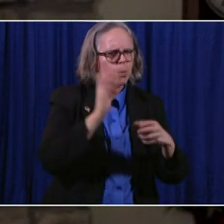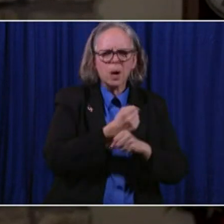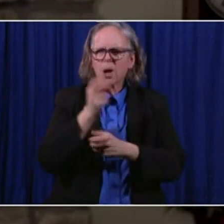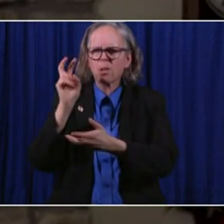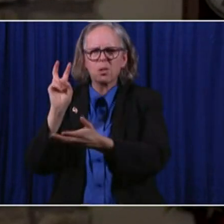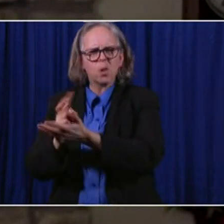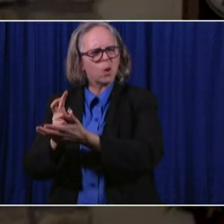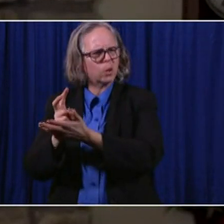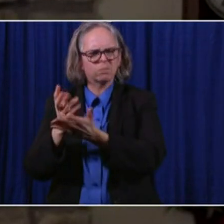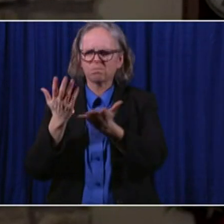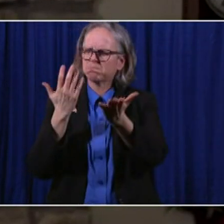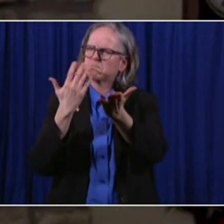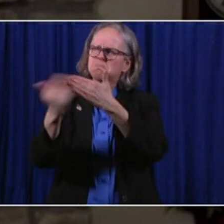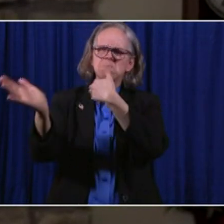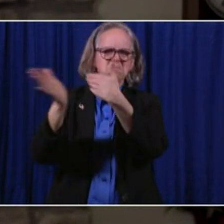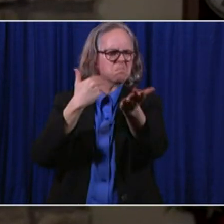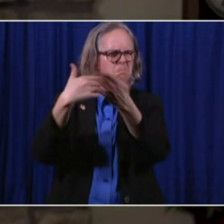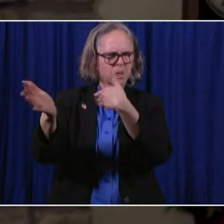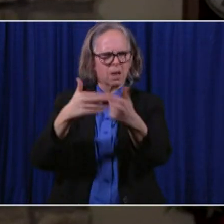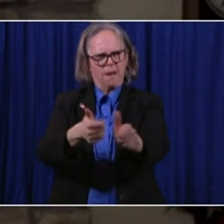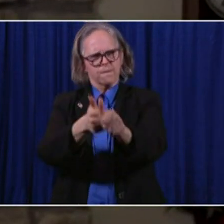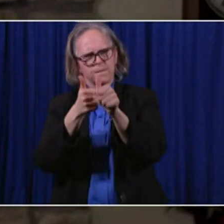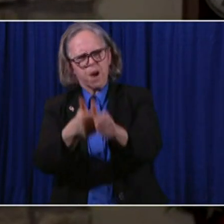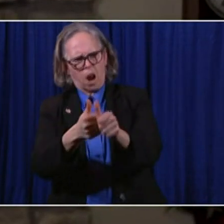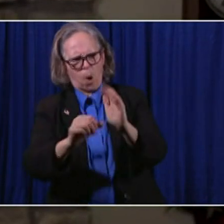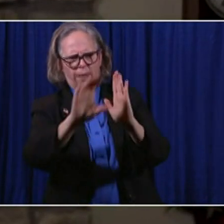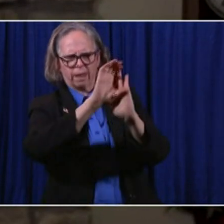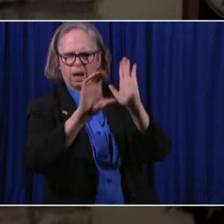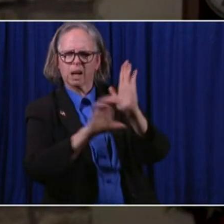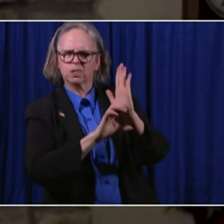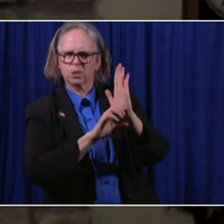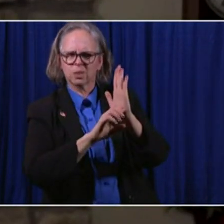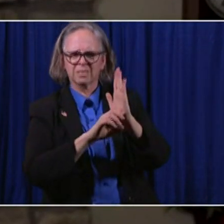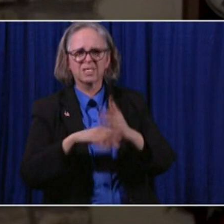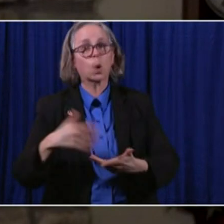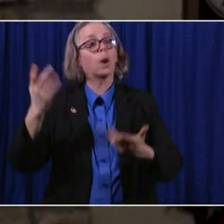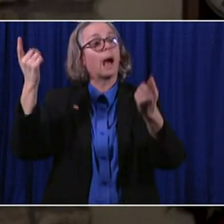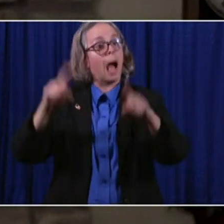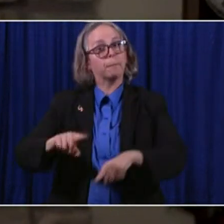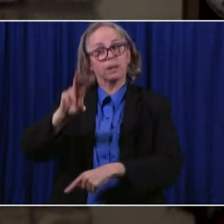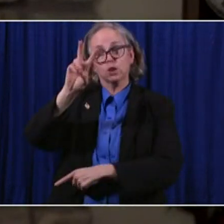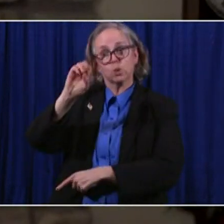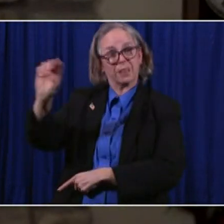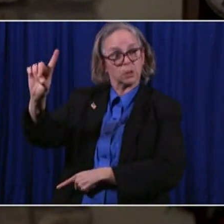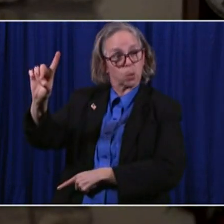In 2001, we watched as Vice President Al Gore as Vice President